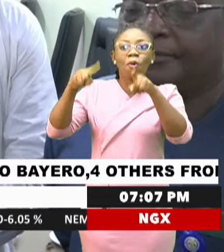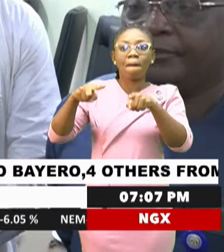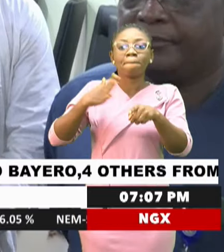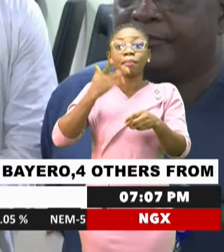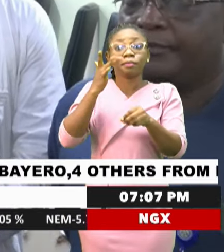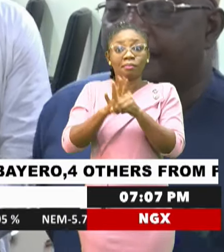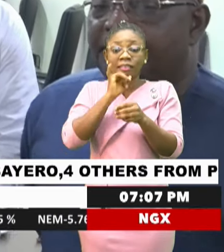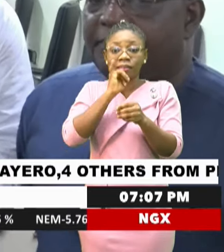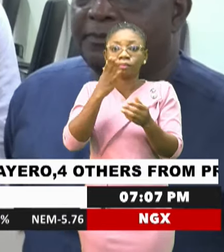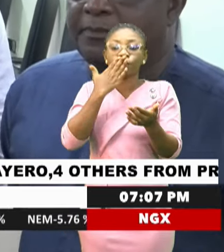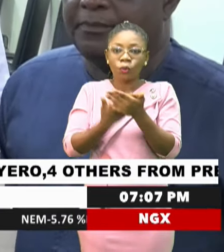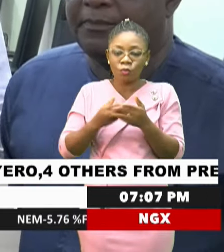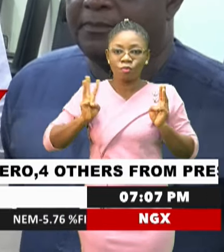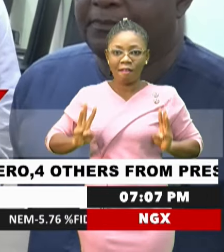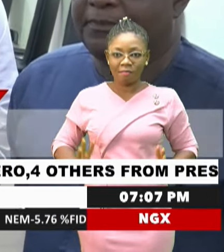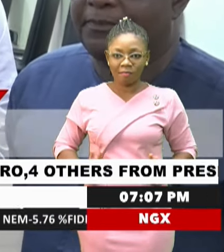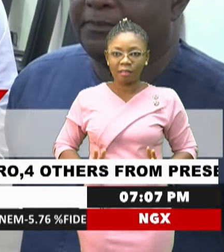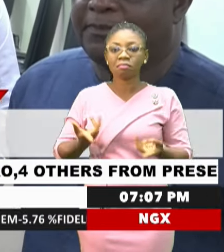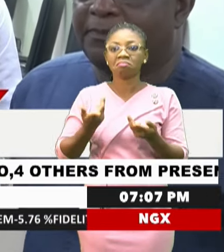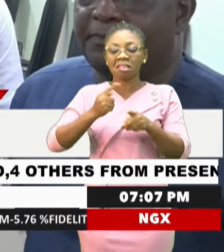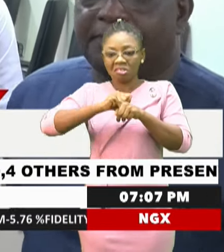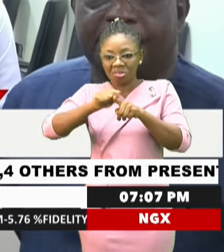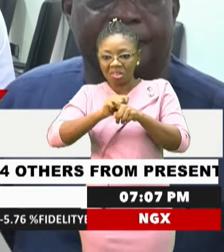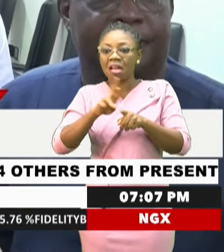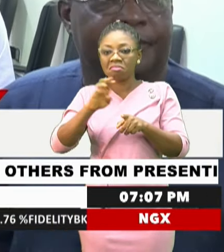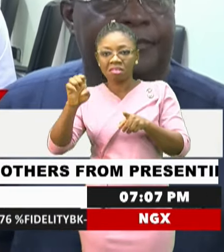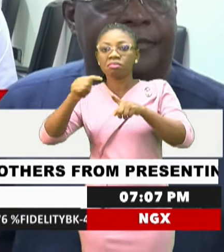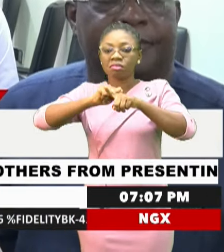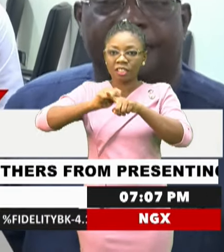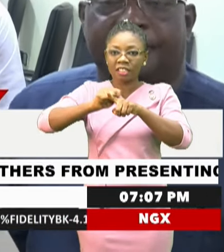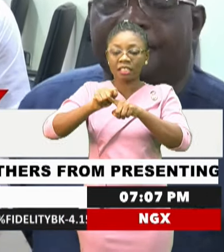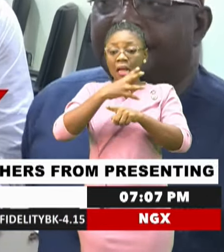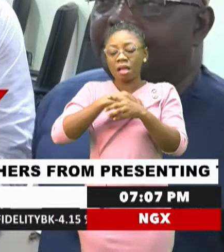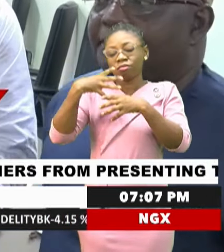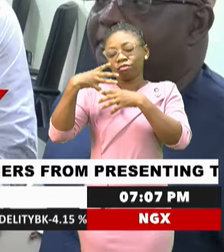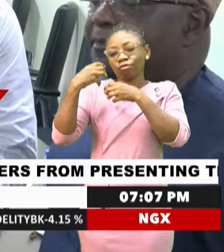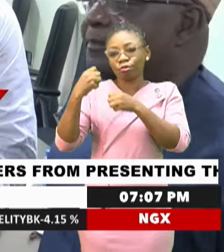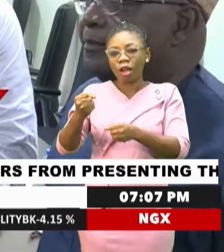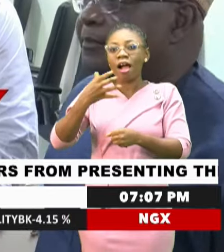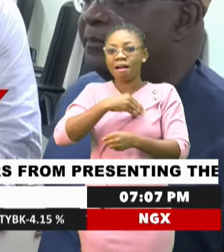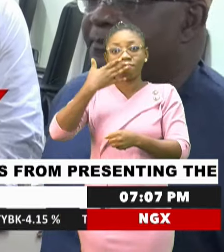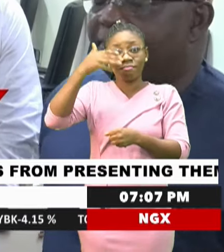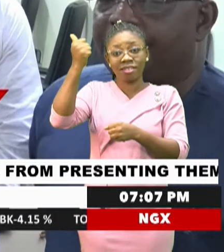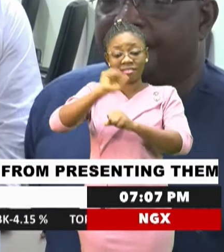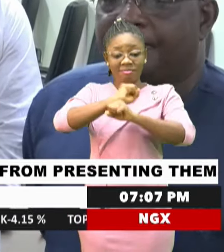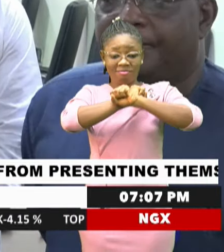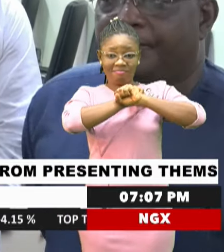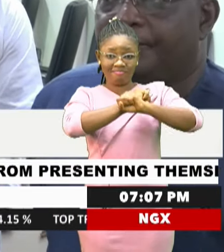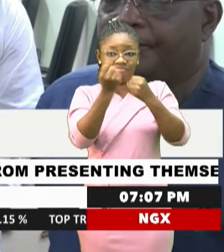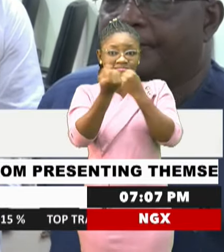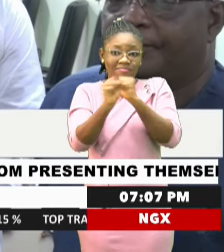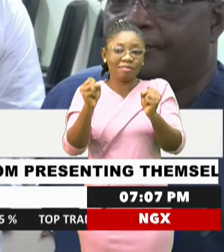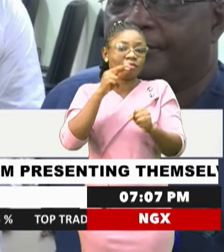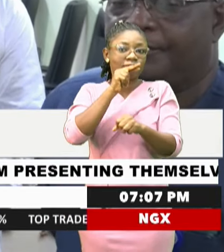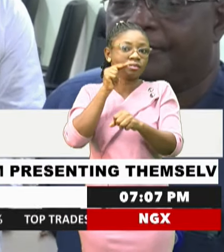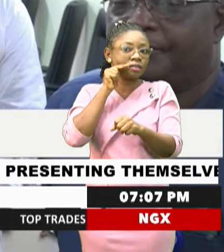good welfare, retraining and training, and a stronger and better secure Nigeria with